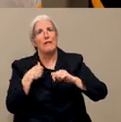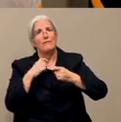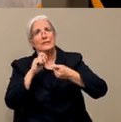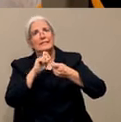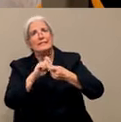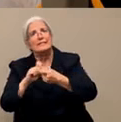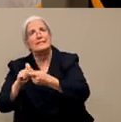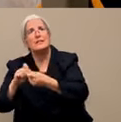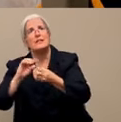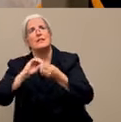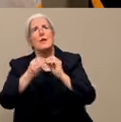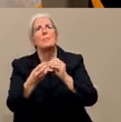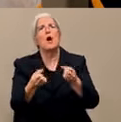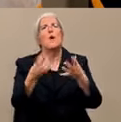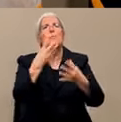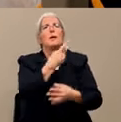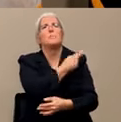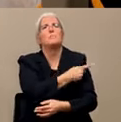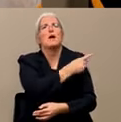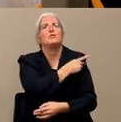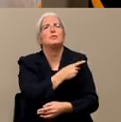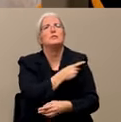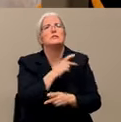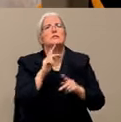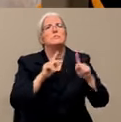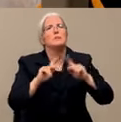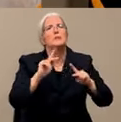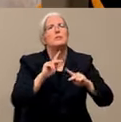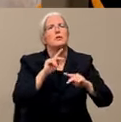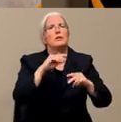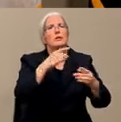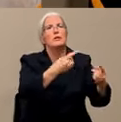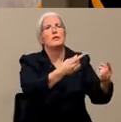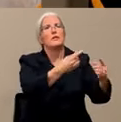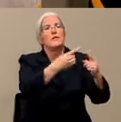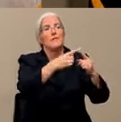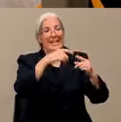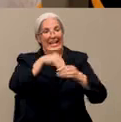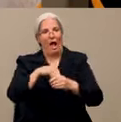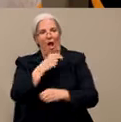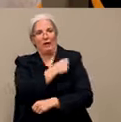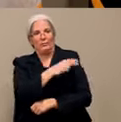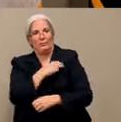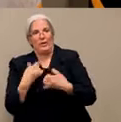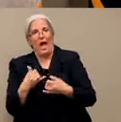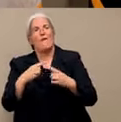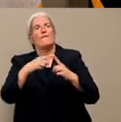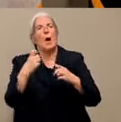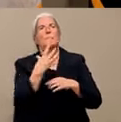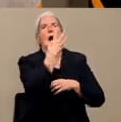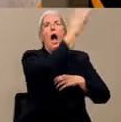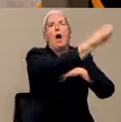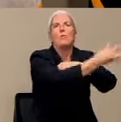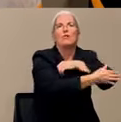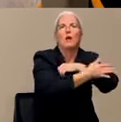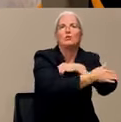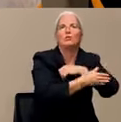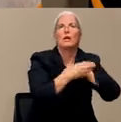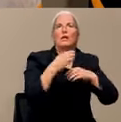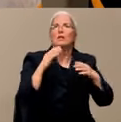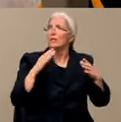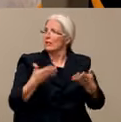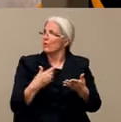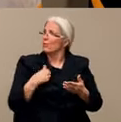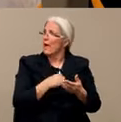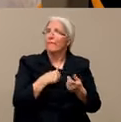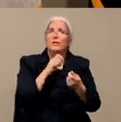patients our hospitals are treating from outside of the county? So by communicative disease